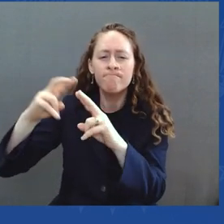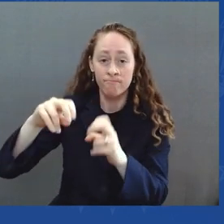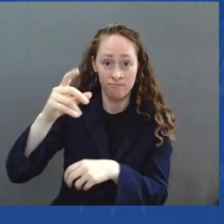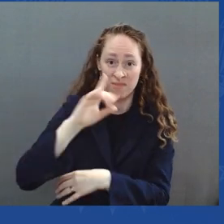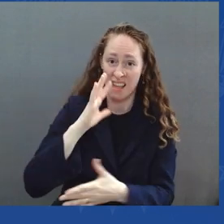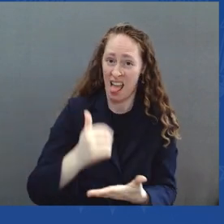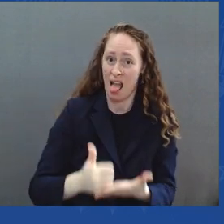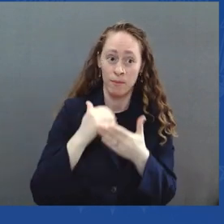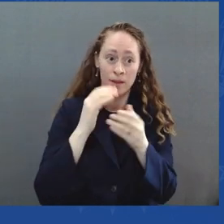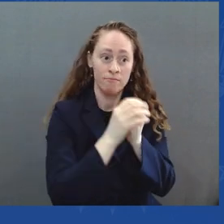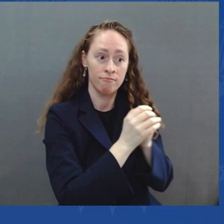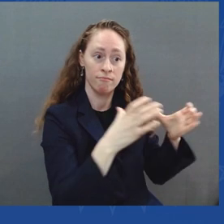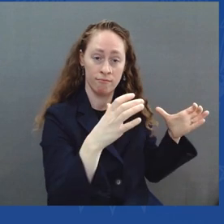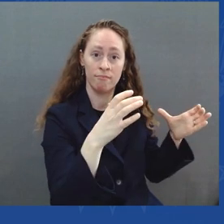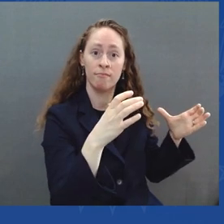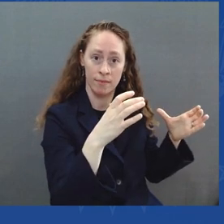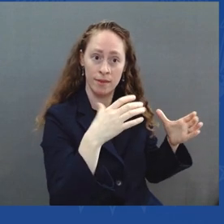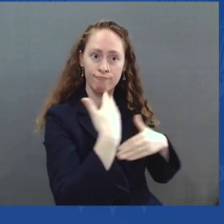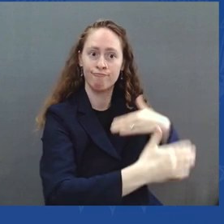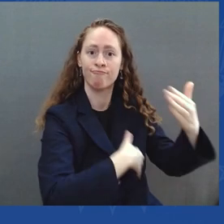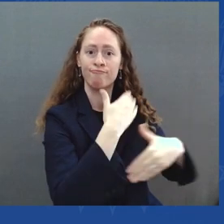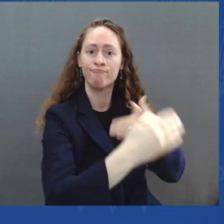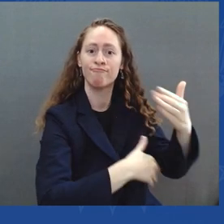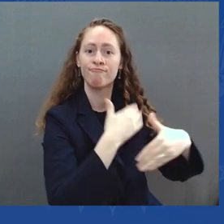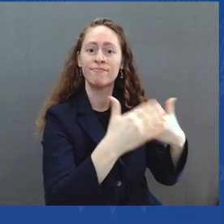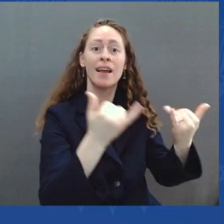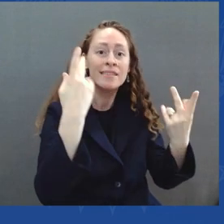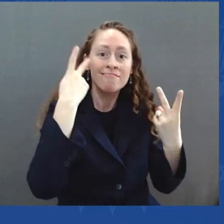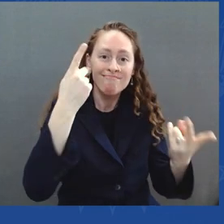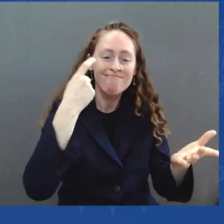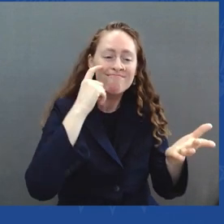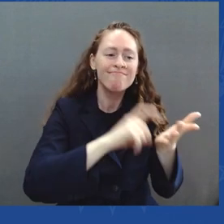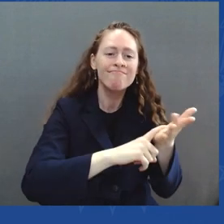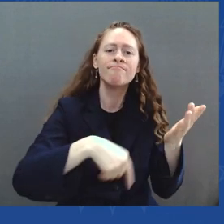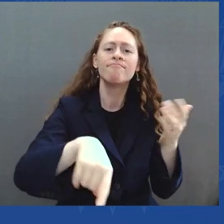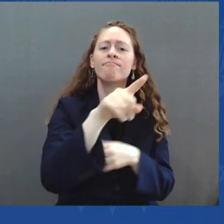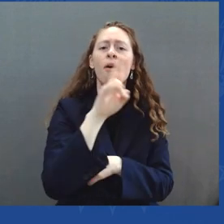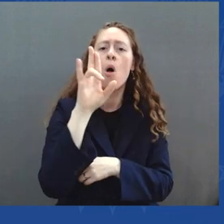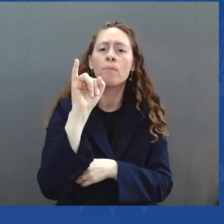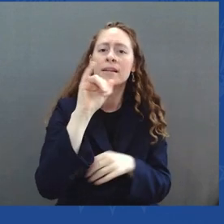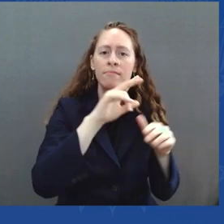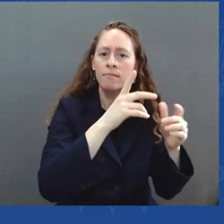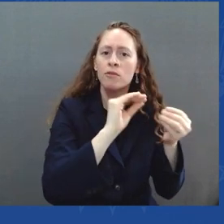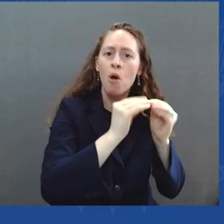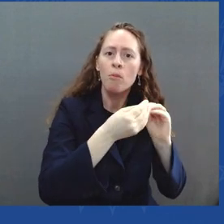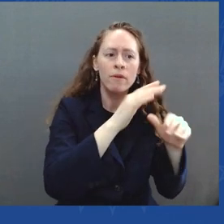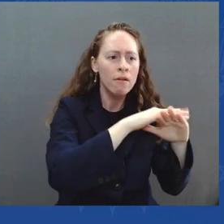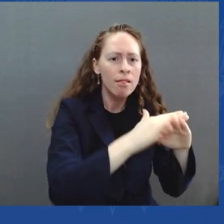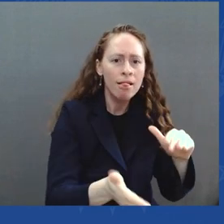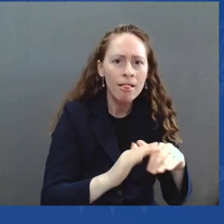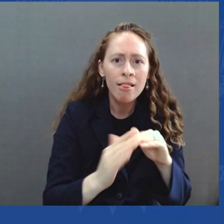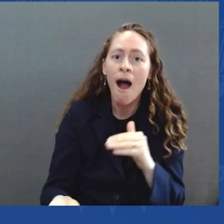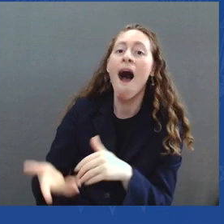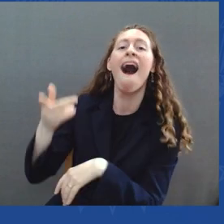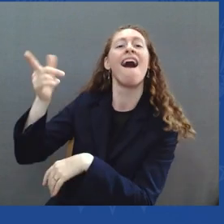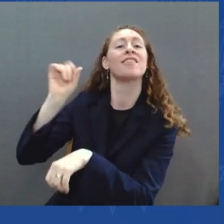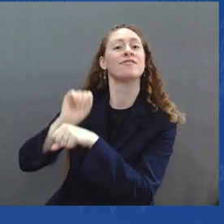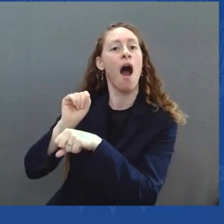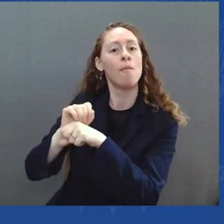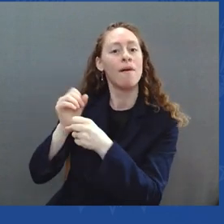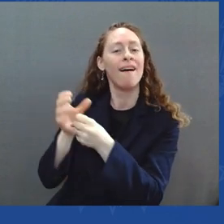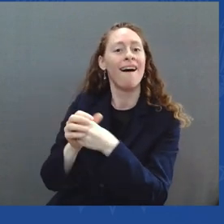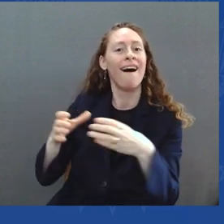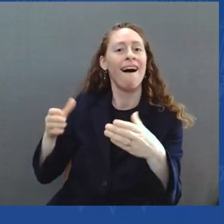been had we failed to move that legislation. Thanks to our infrastructure law, we have more than